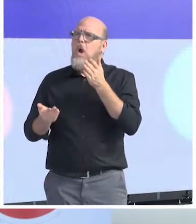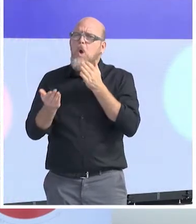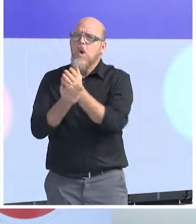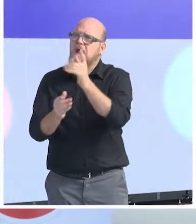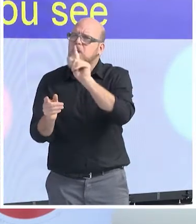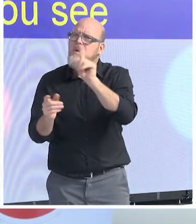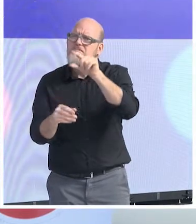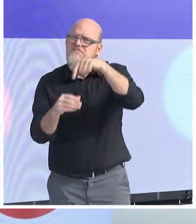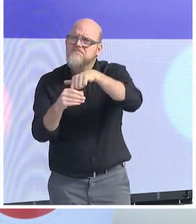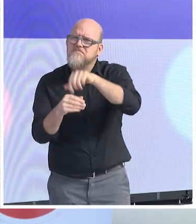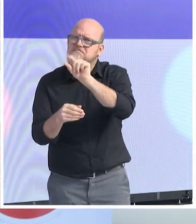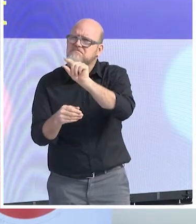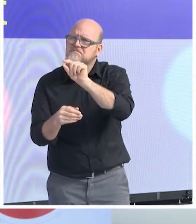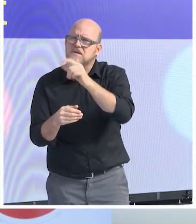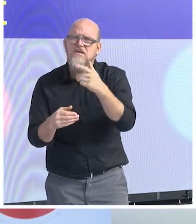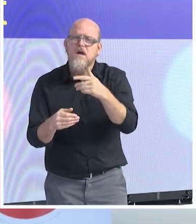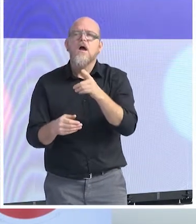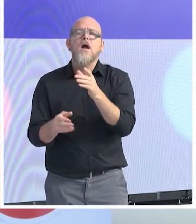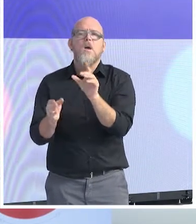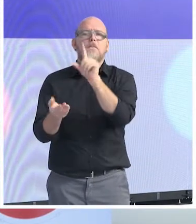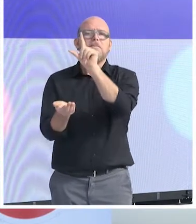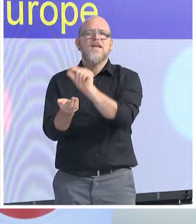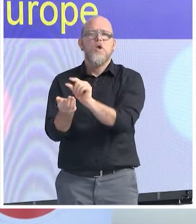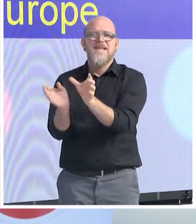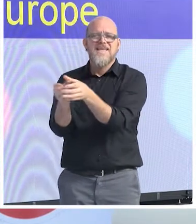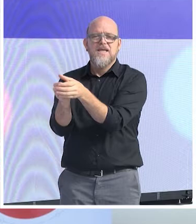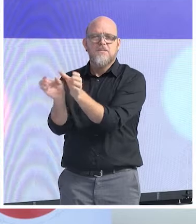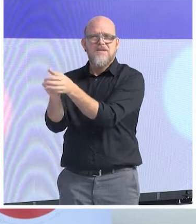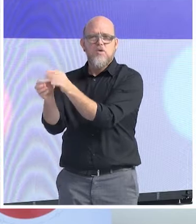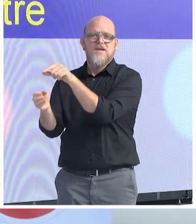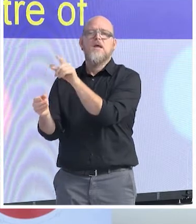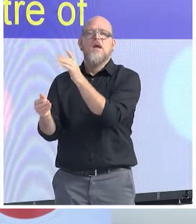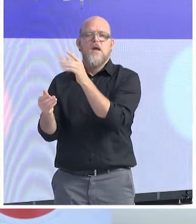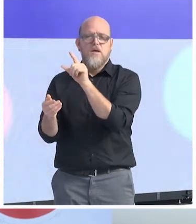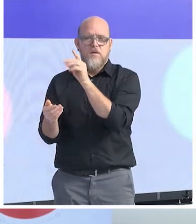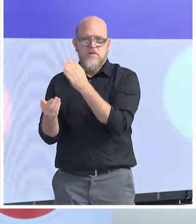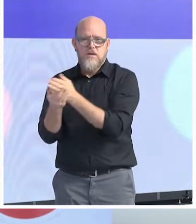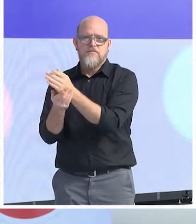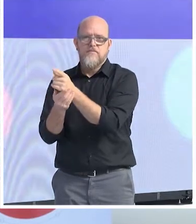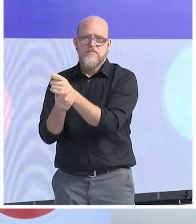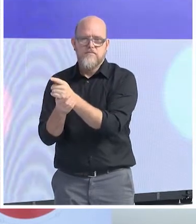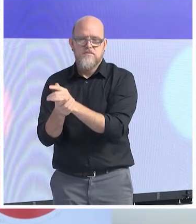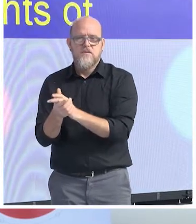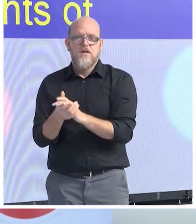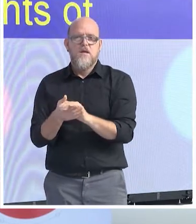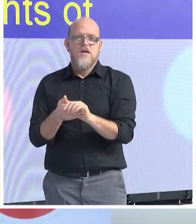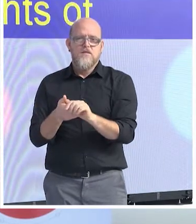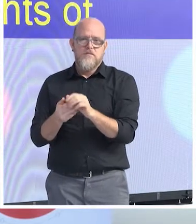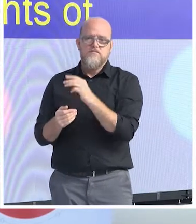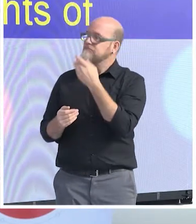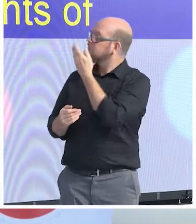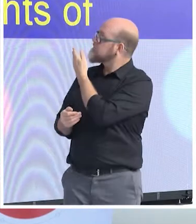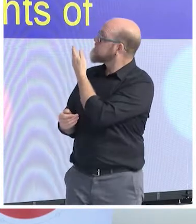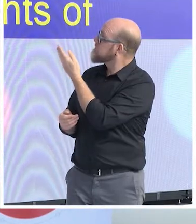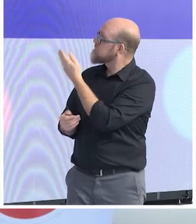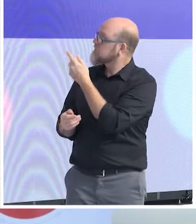populist wave that you see all over Europe, what came at the center of the discourse is the rights of the majorities. You have